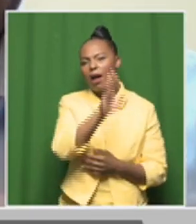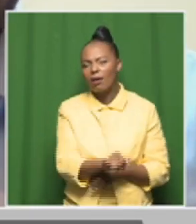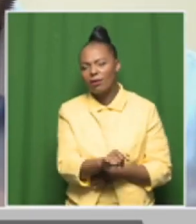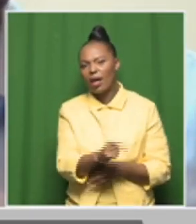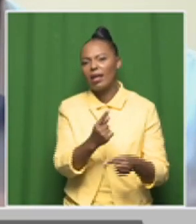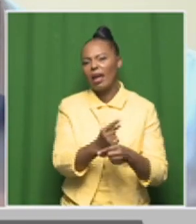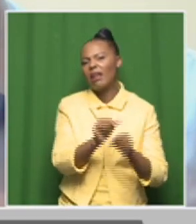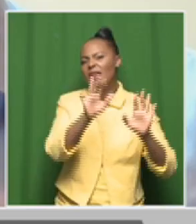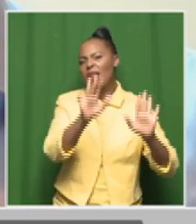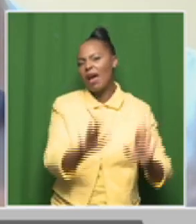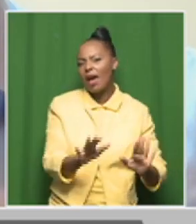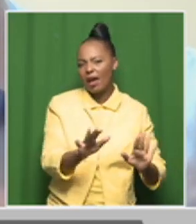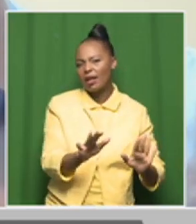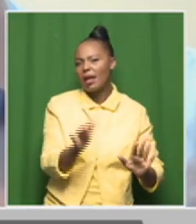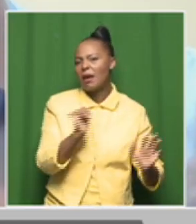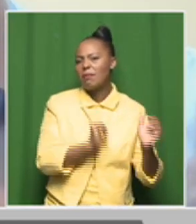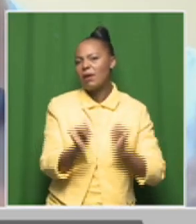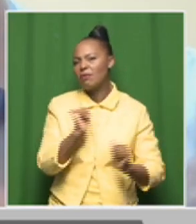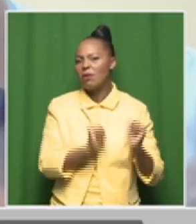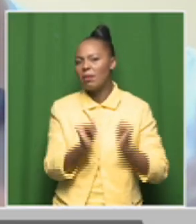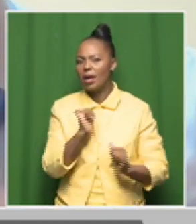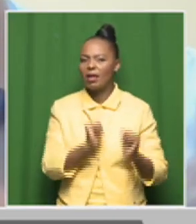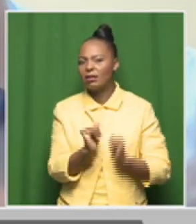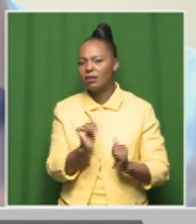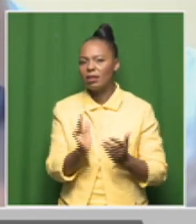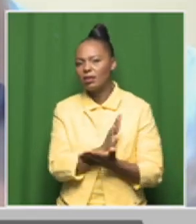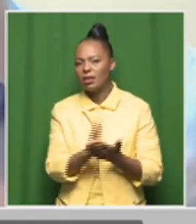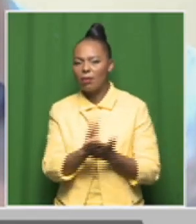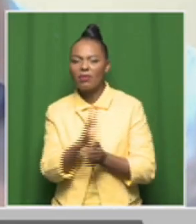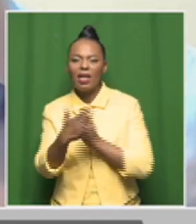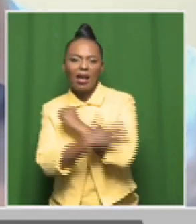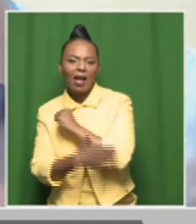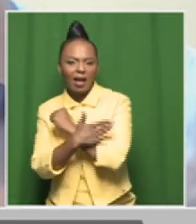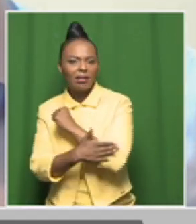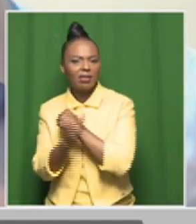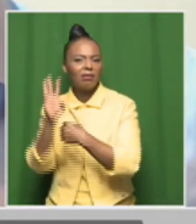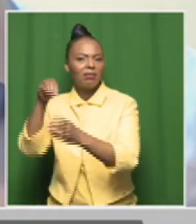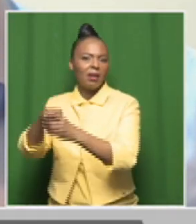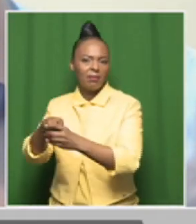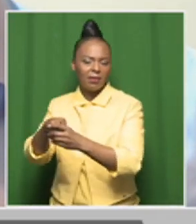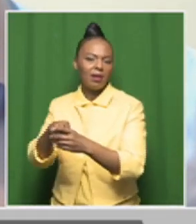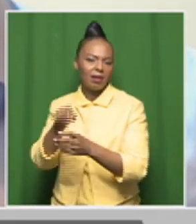pupils outperform those in some of the other countries that took part in the study.